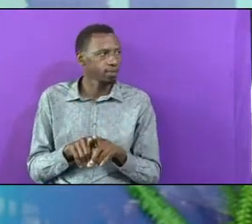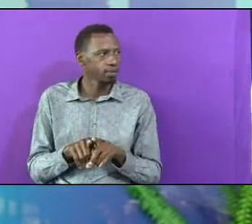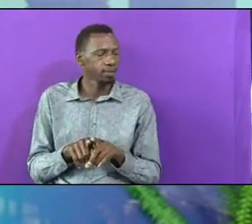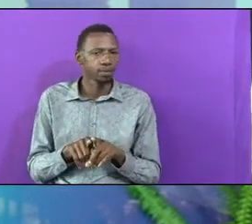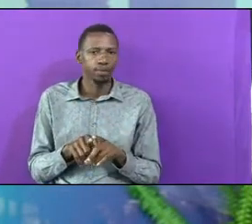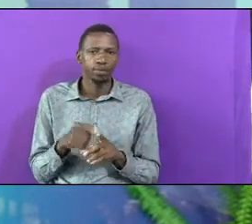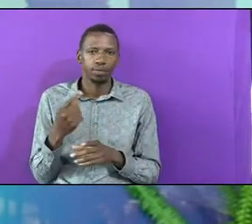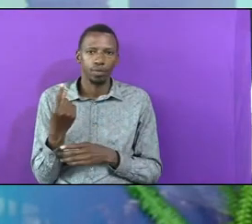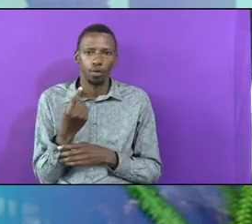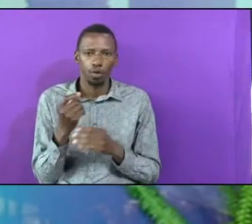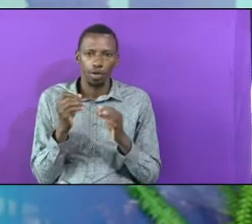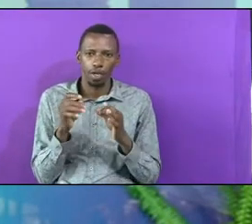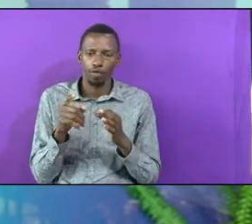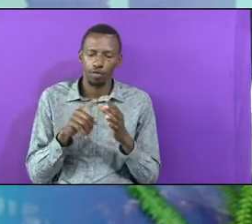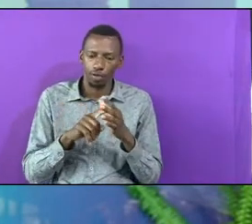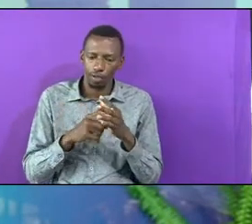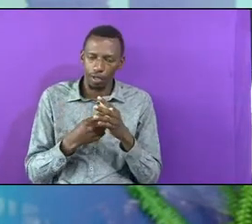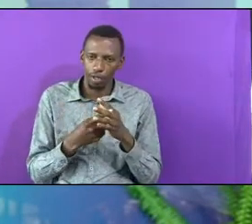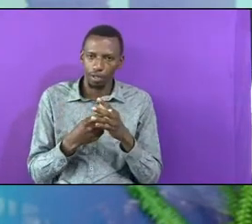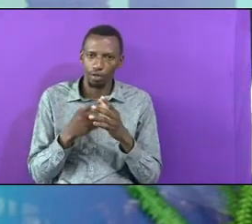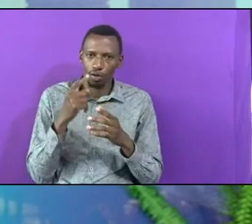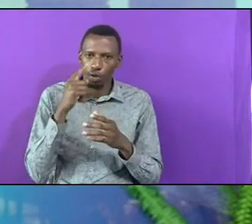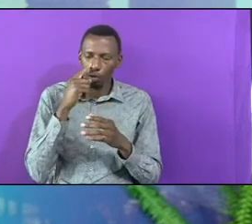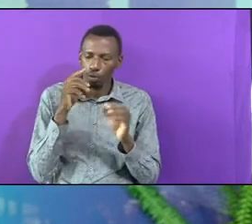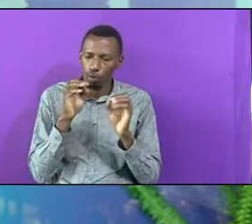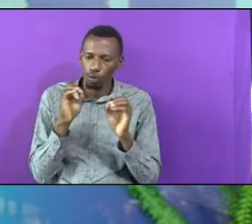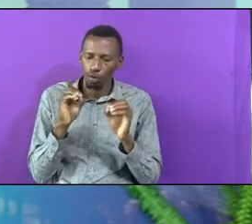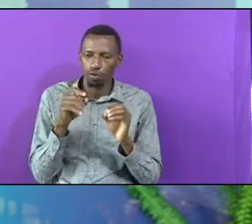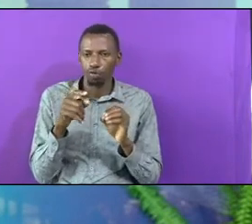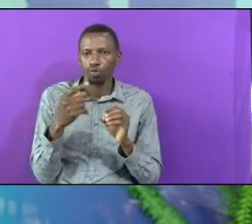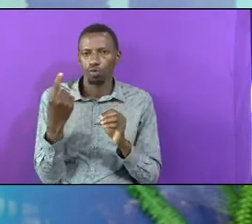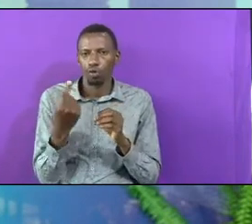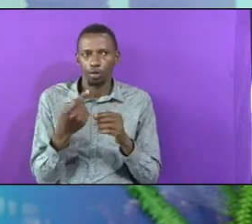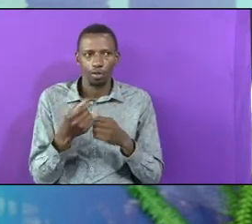And Unless You Start It At Home You Are Only Acting In Church